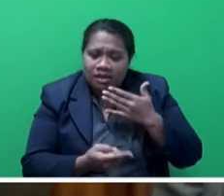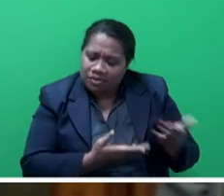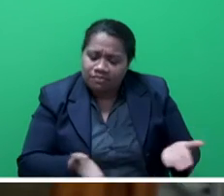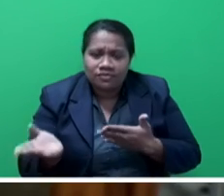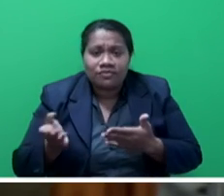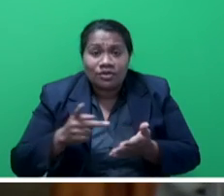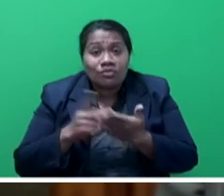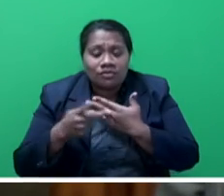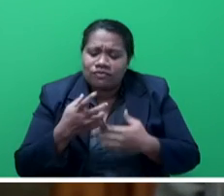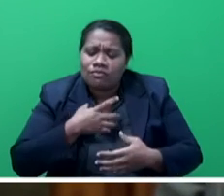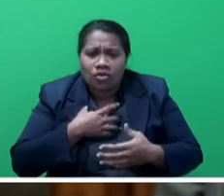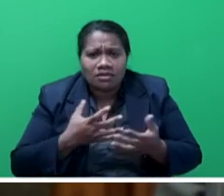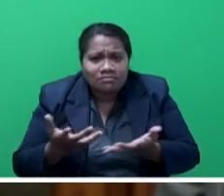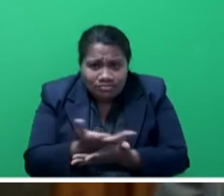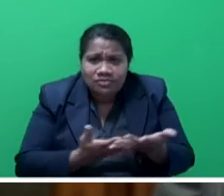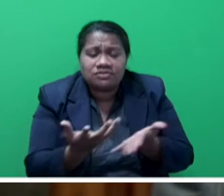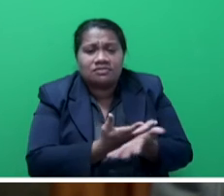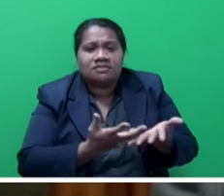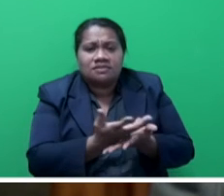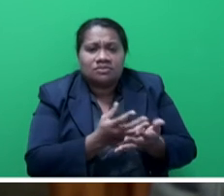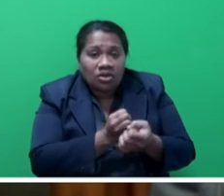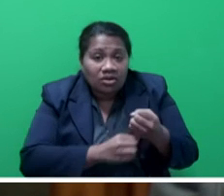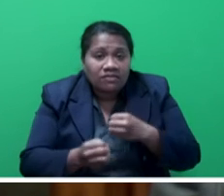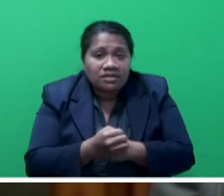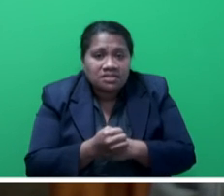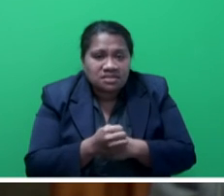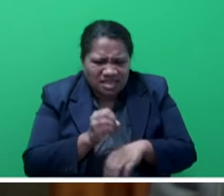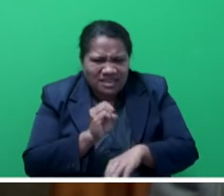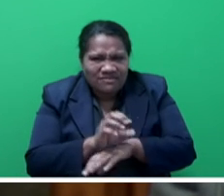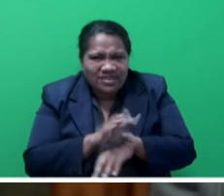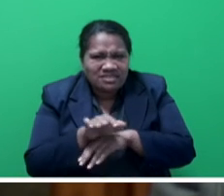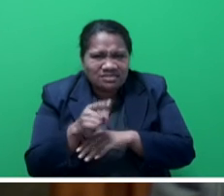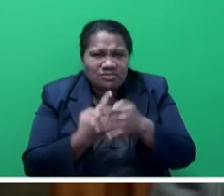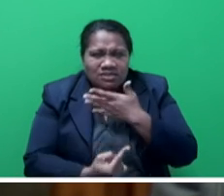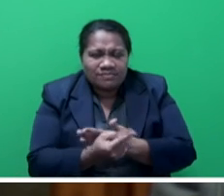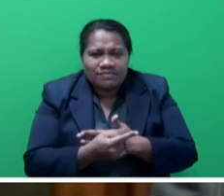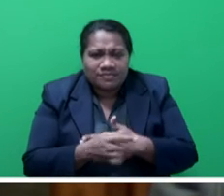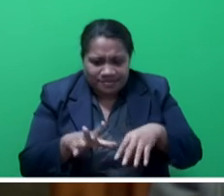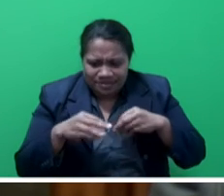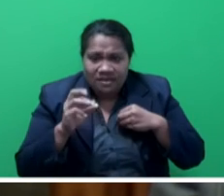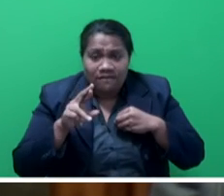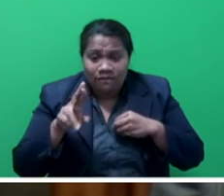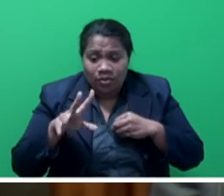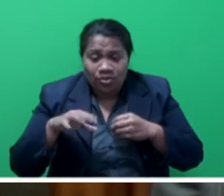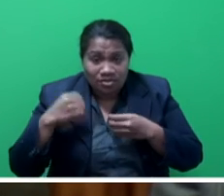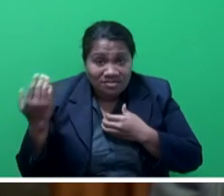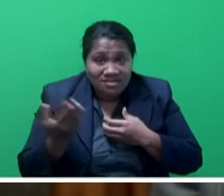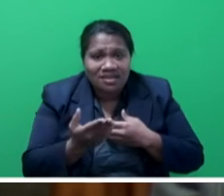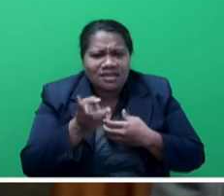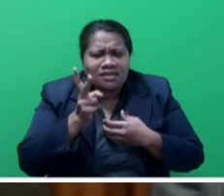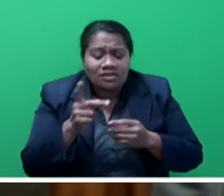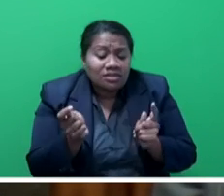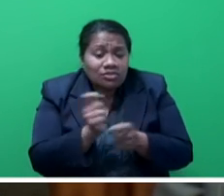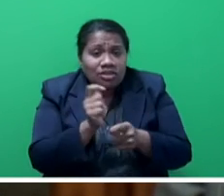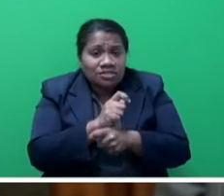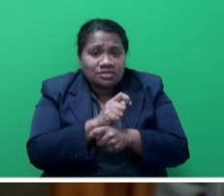discussion with the Fiji Procurement Office and advice had been received that the tender needed to be recalled and changes in price and the